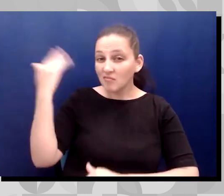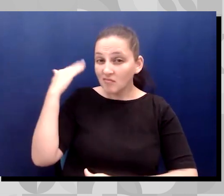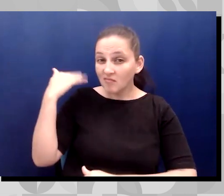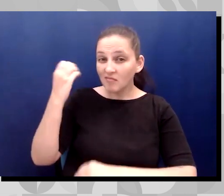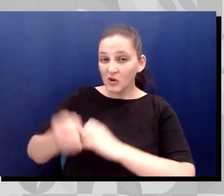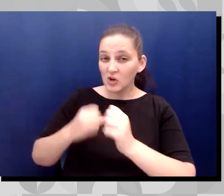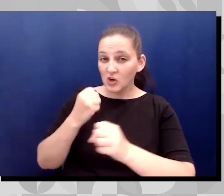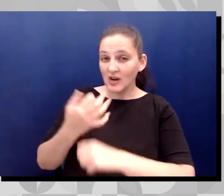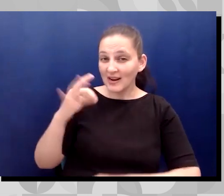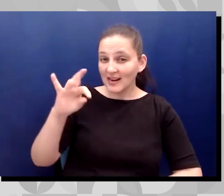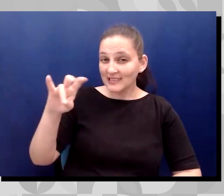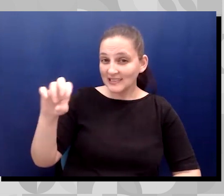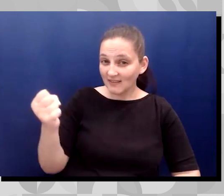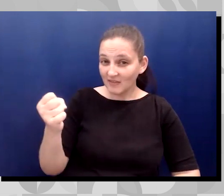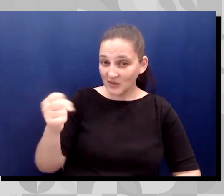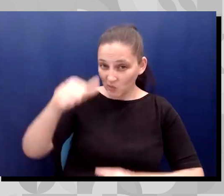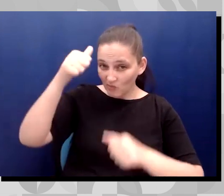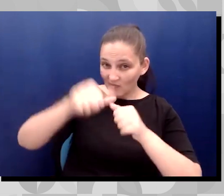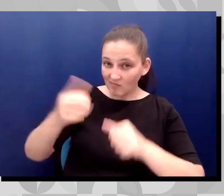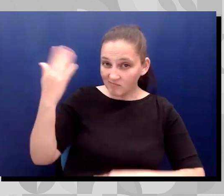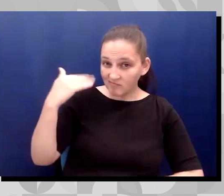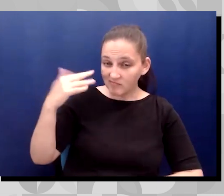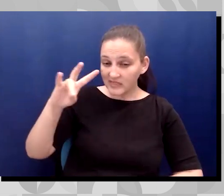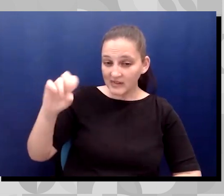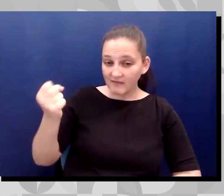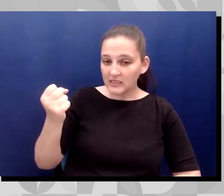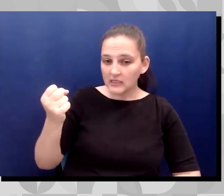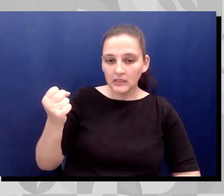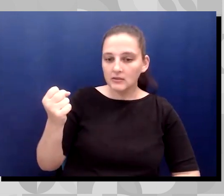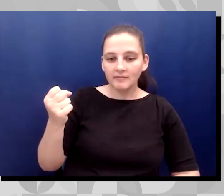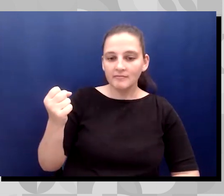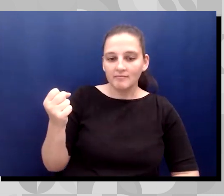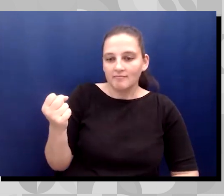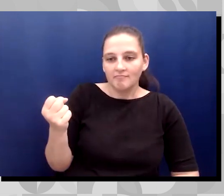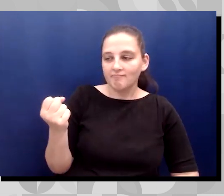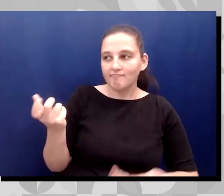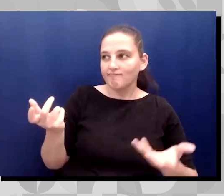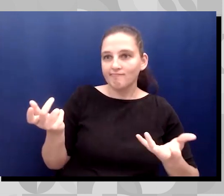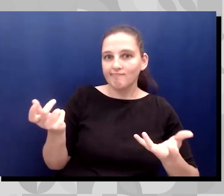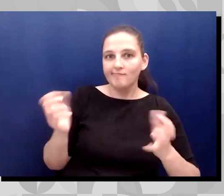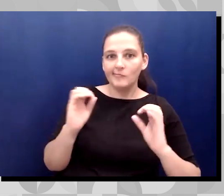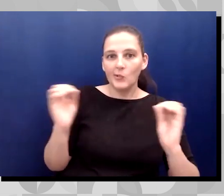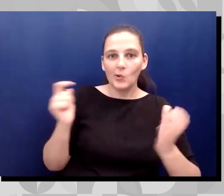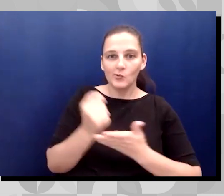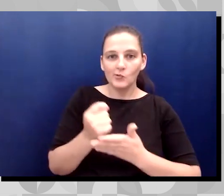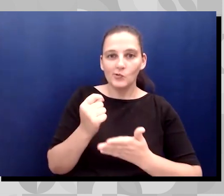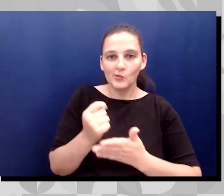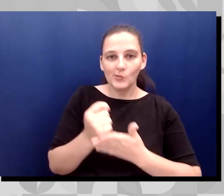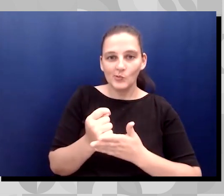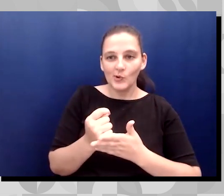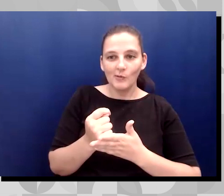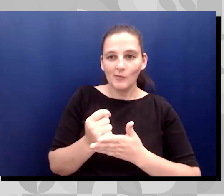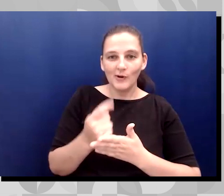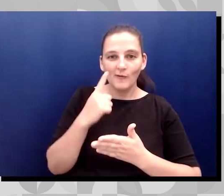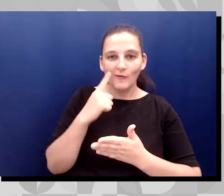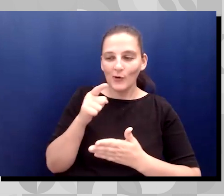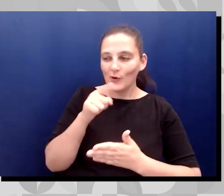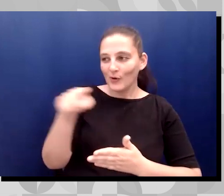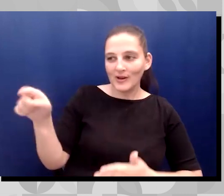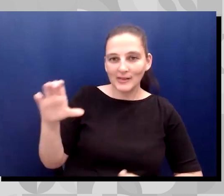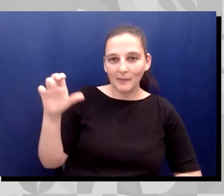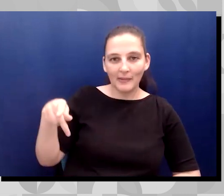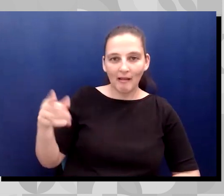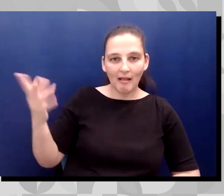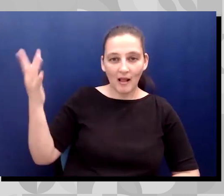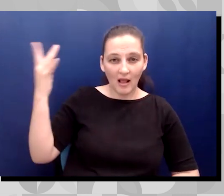really wasn't a lot of treatment for those that were born with CP or cerebral palsy. And for those of you that don't